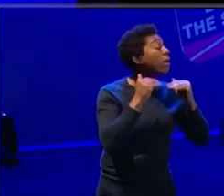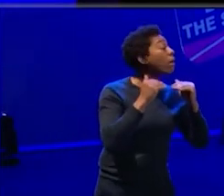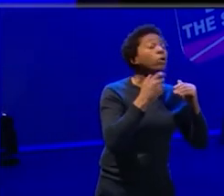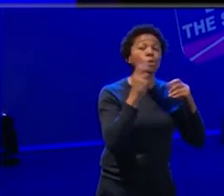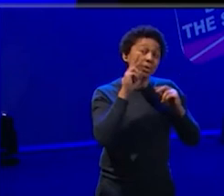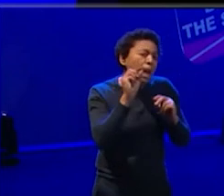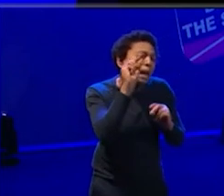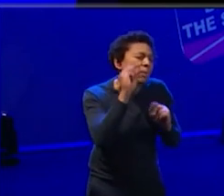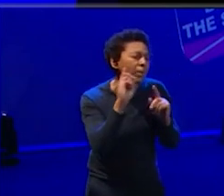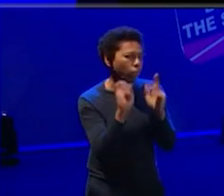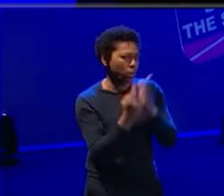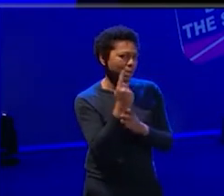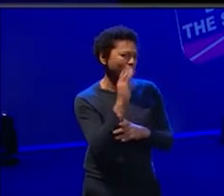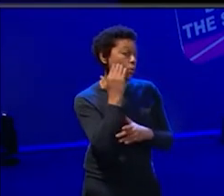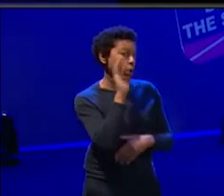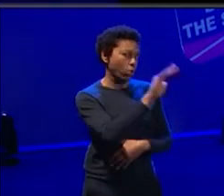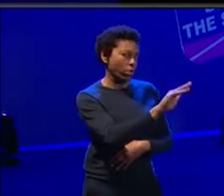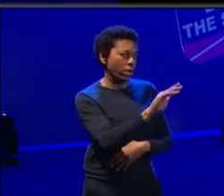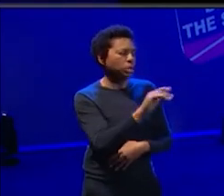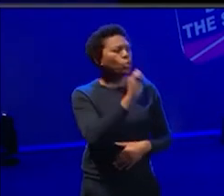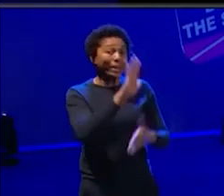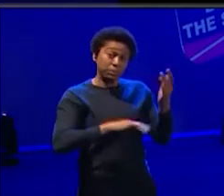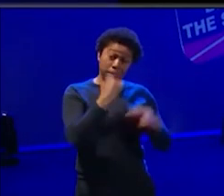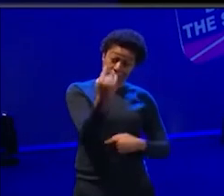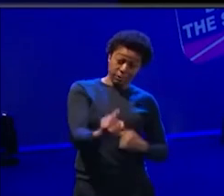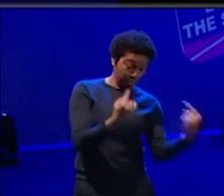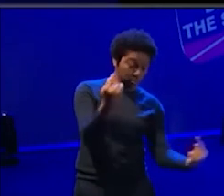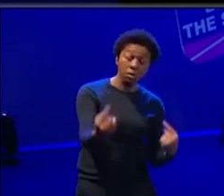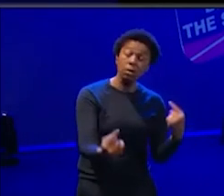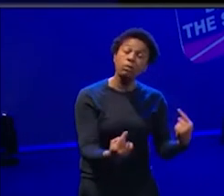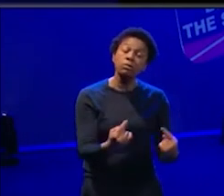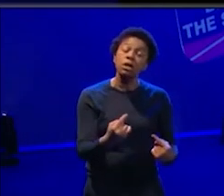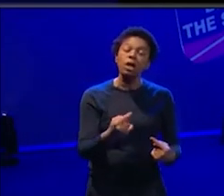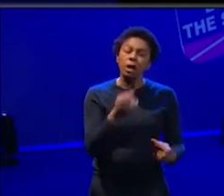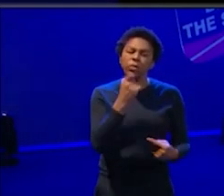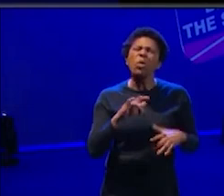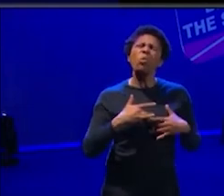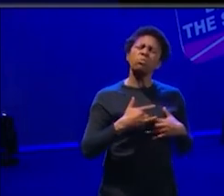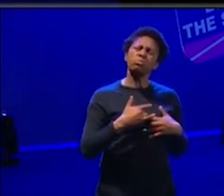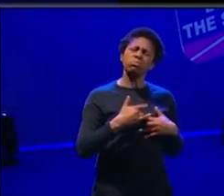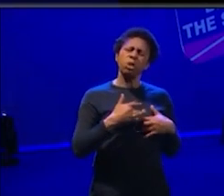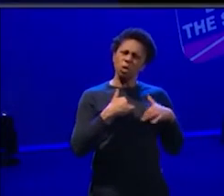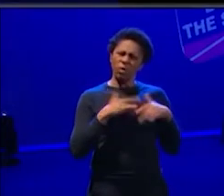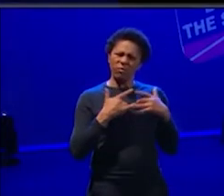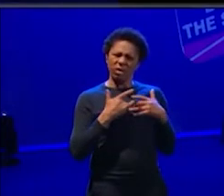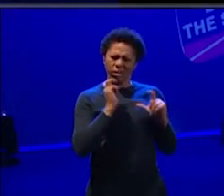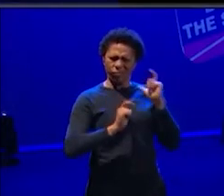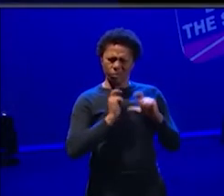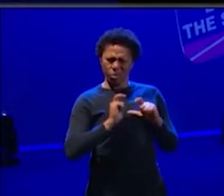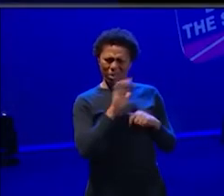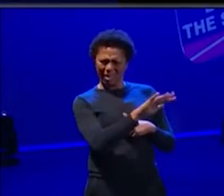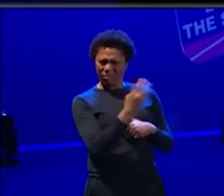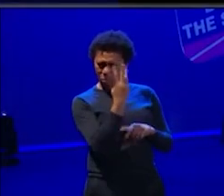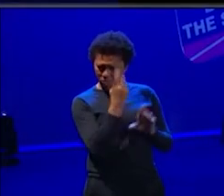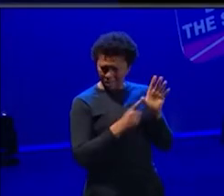but also just experiencing it for themselves and kind of going, well, is this somewhere that I feel that I would be comfortable in spending three years,